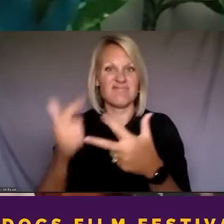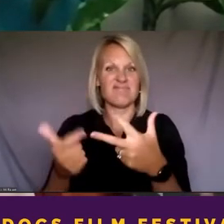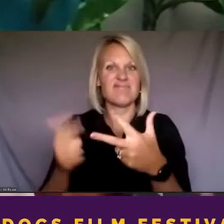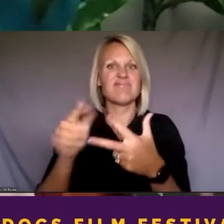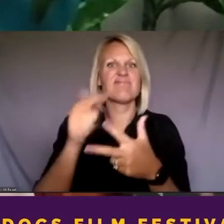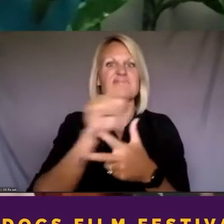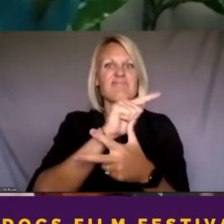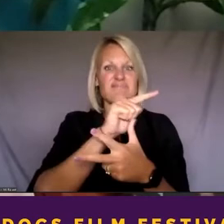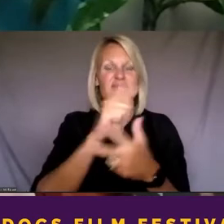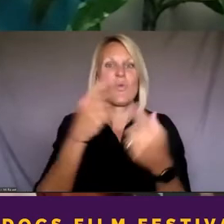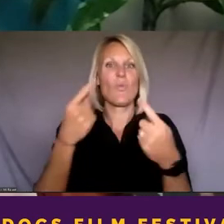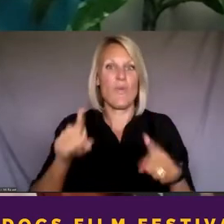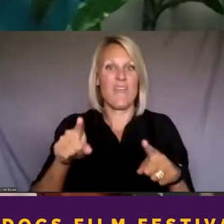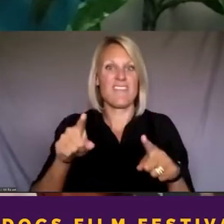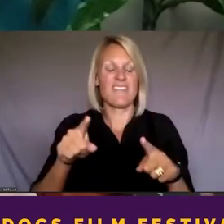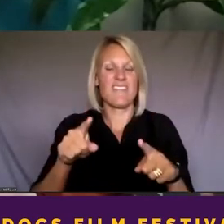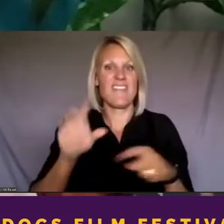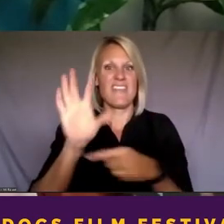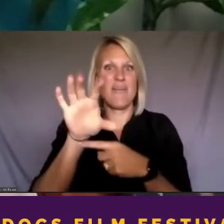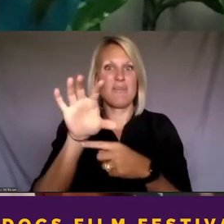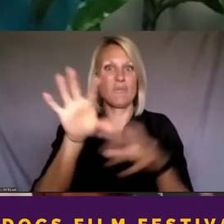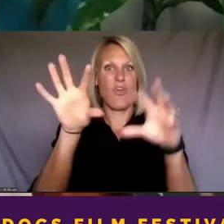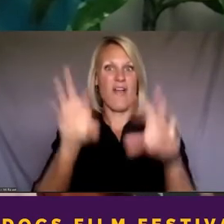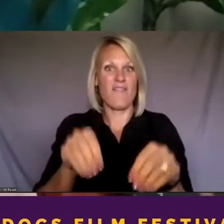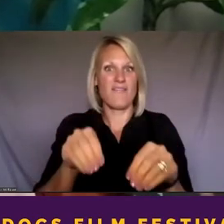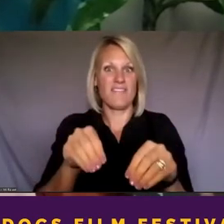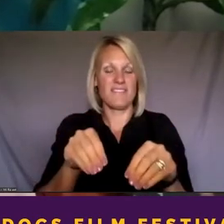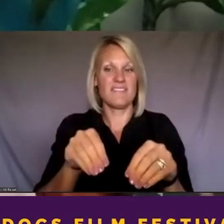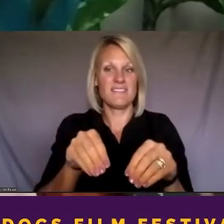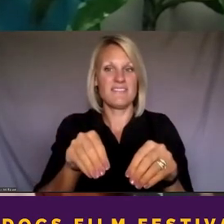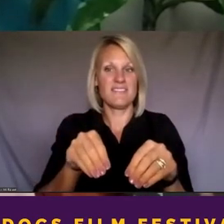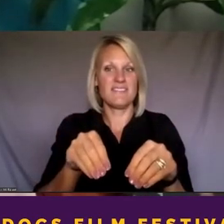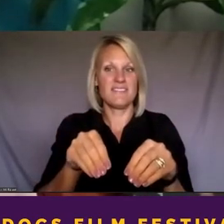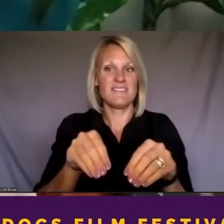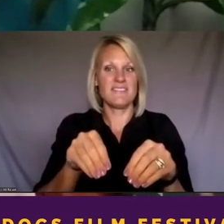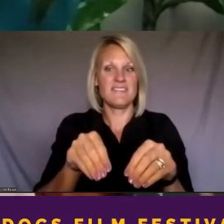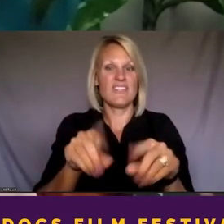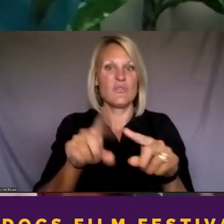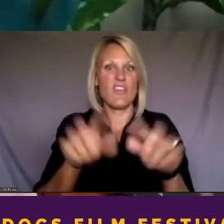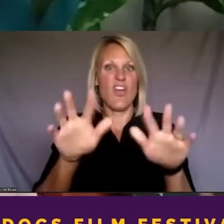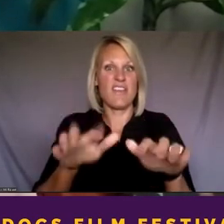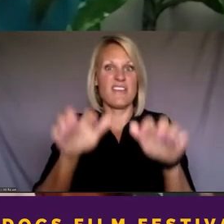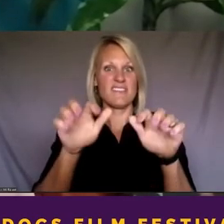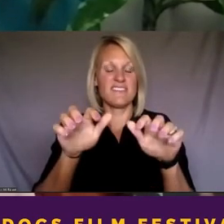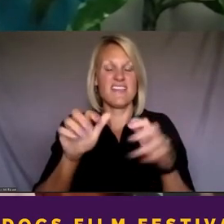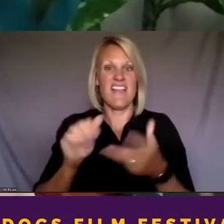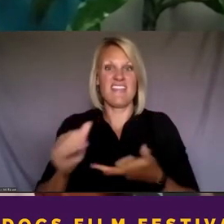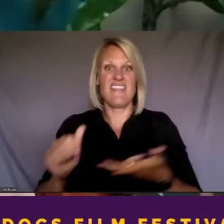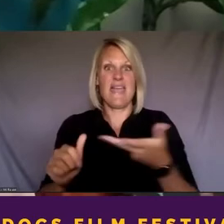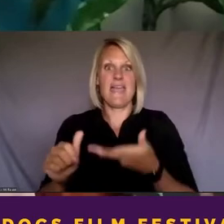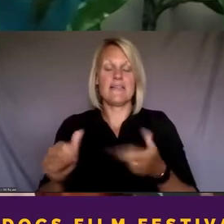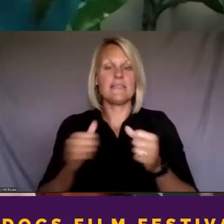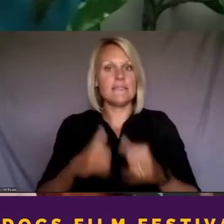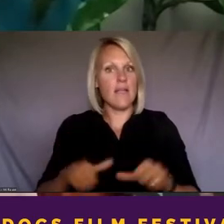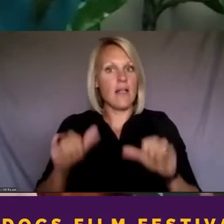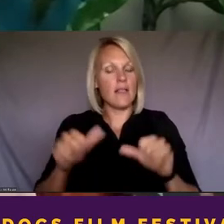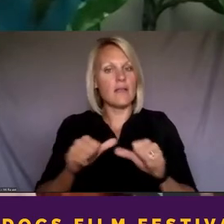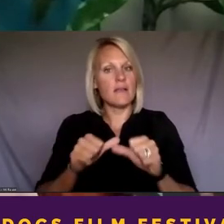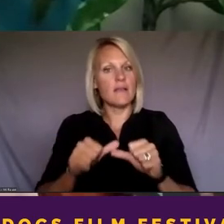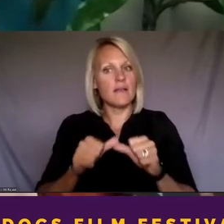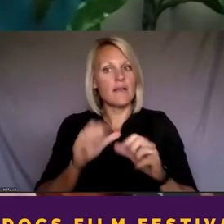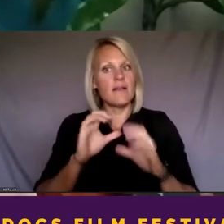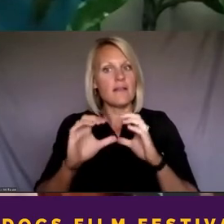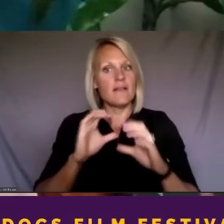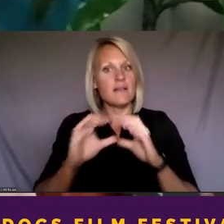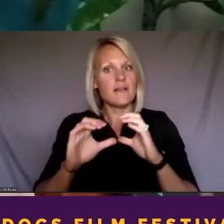turned the cameras off to the audience. And the three of them continued the conversation and